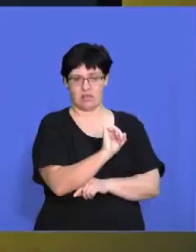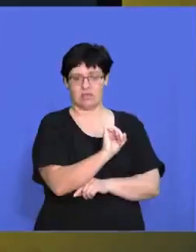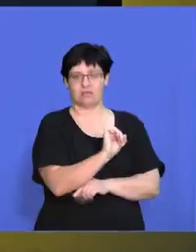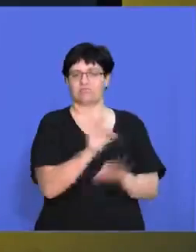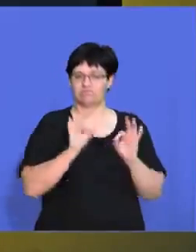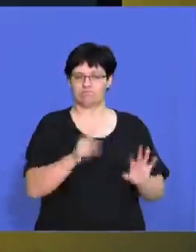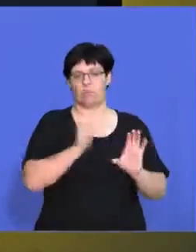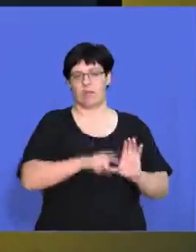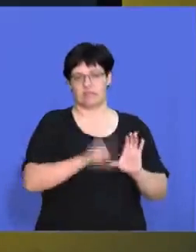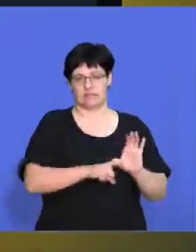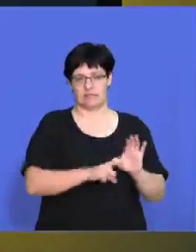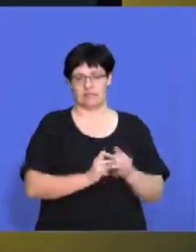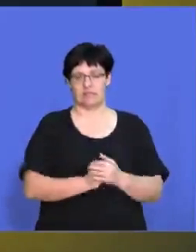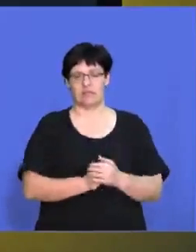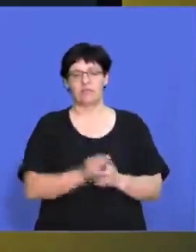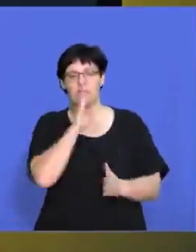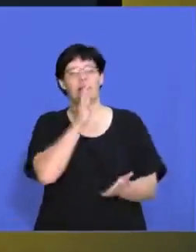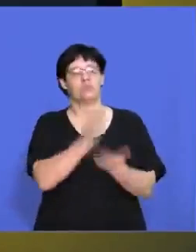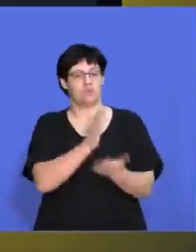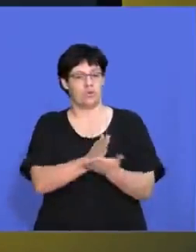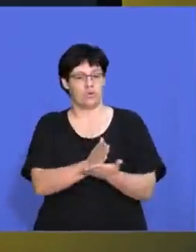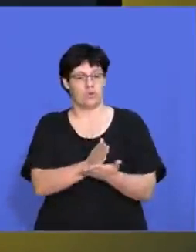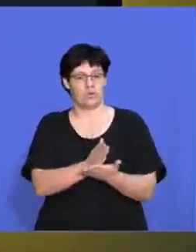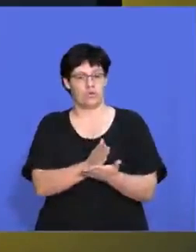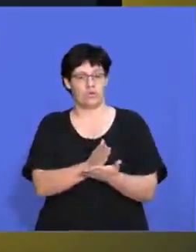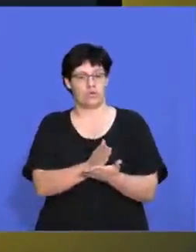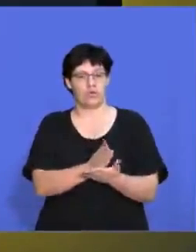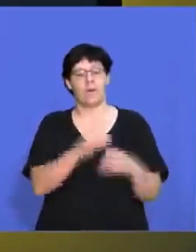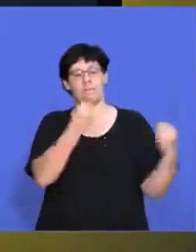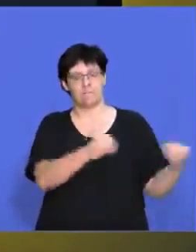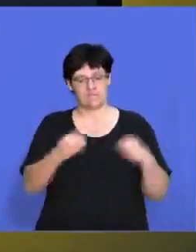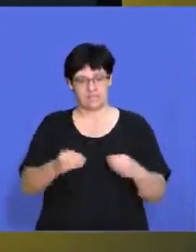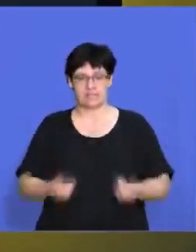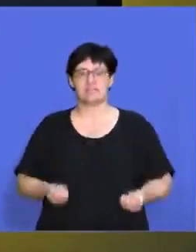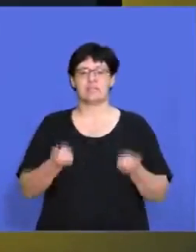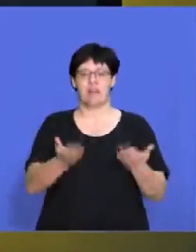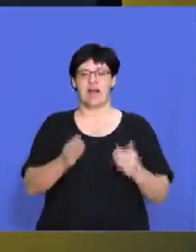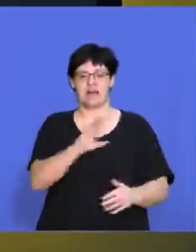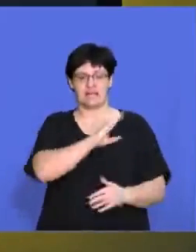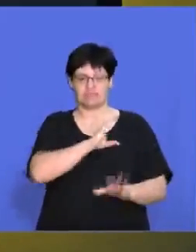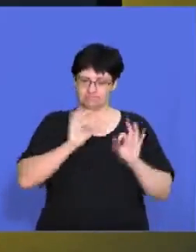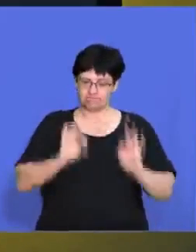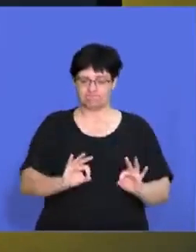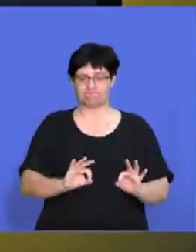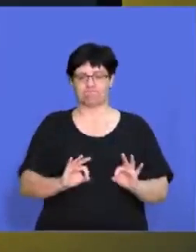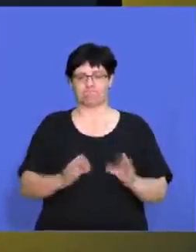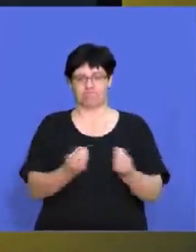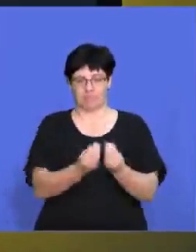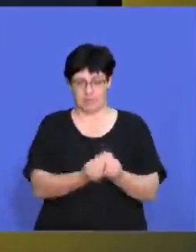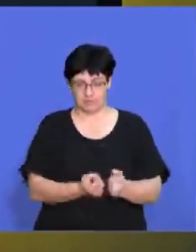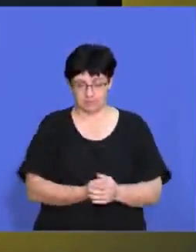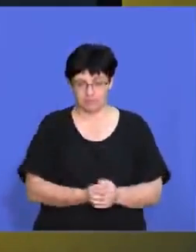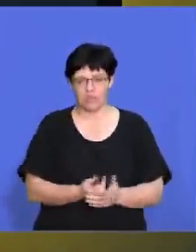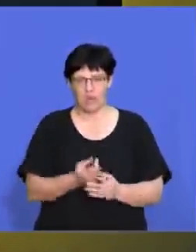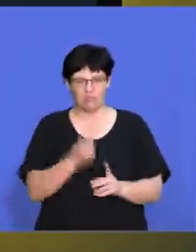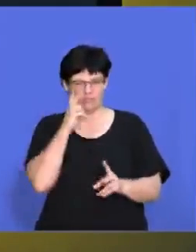car is of the correct quality. Um, to ensure that, um, that the business is supplying their customers with the correct